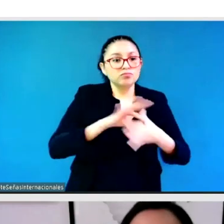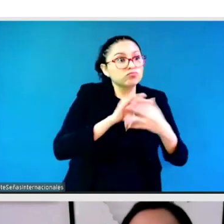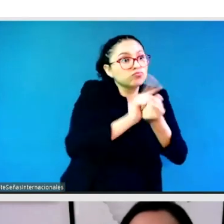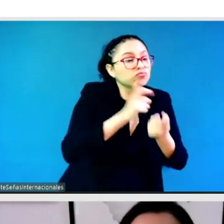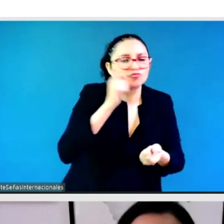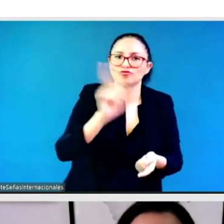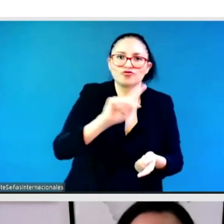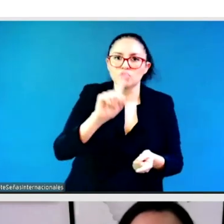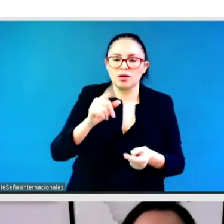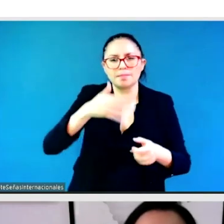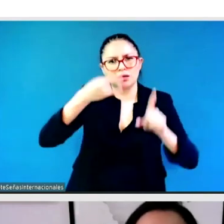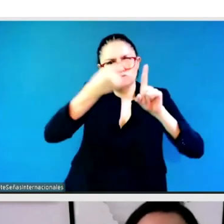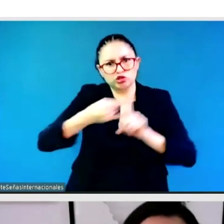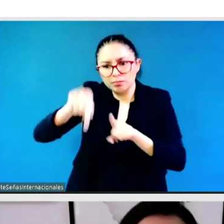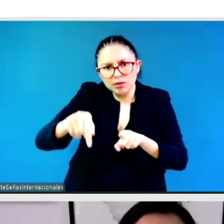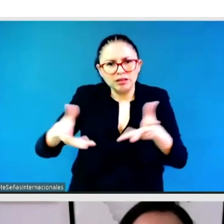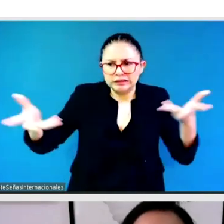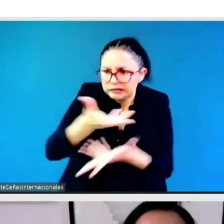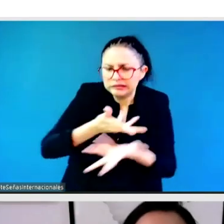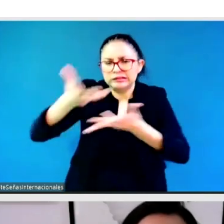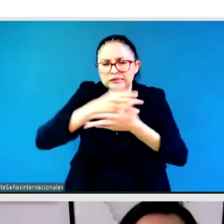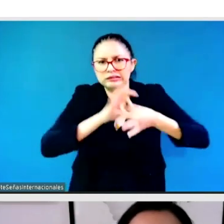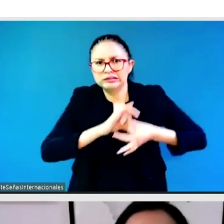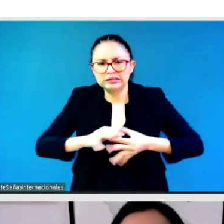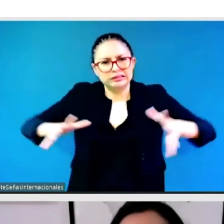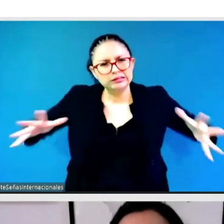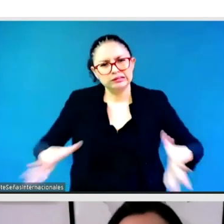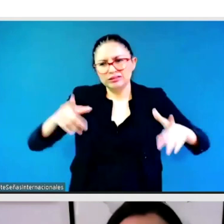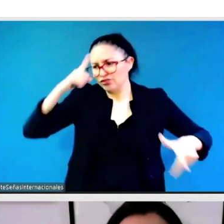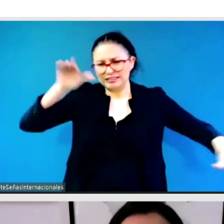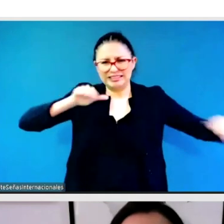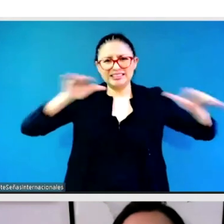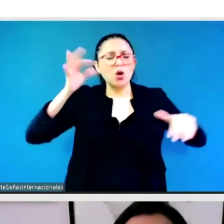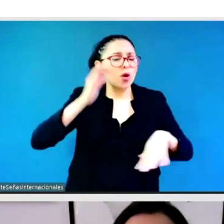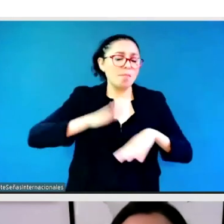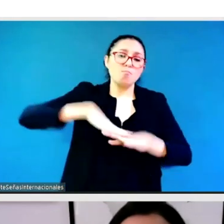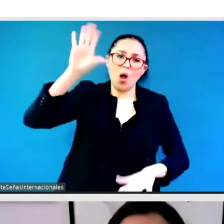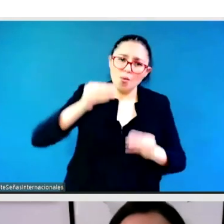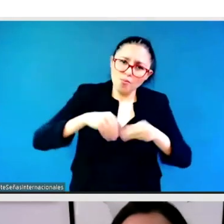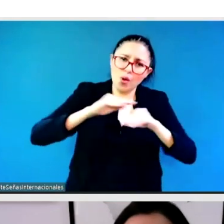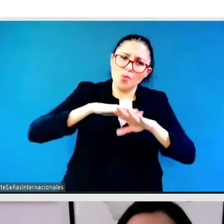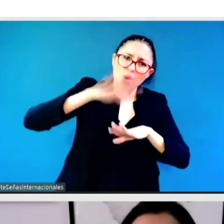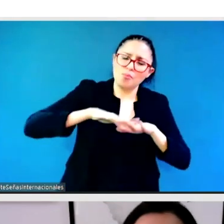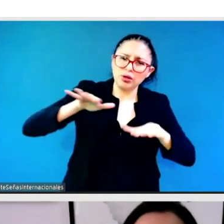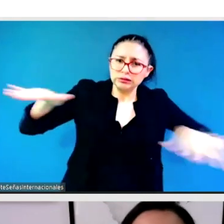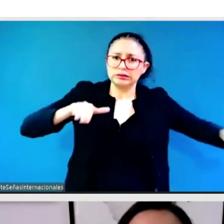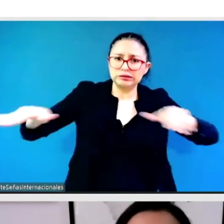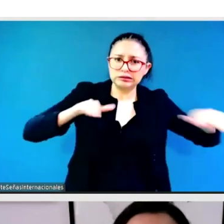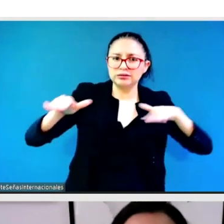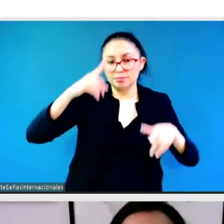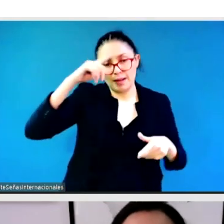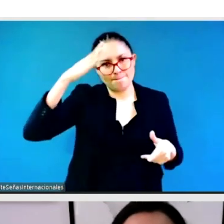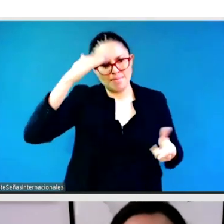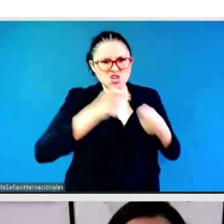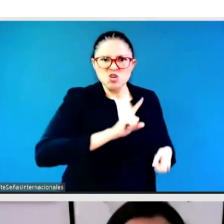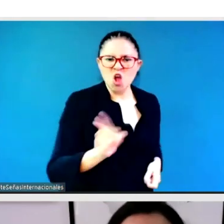intimidation, harassment, or violence of some sort. Online violence against women is particularly